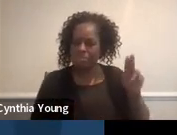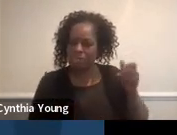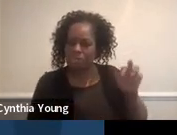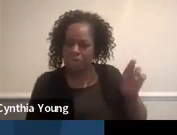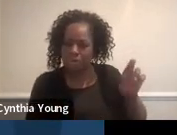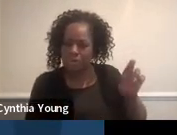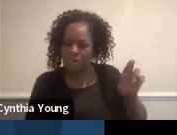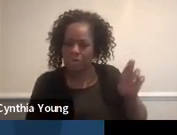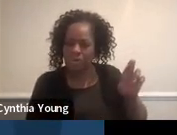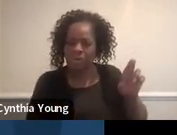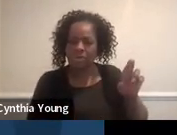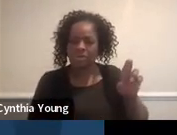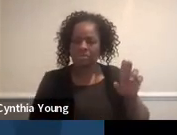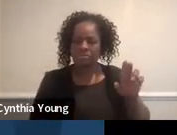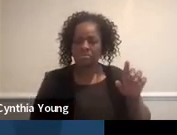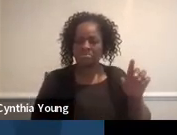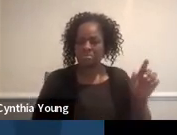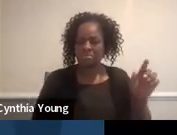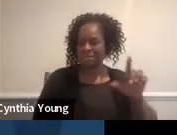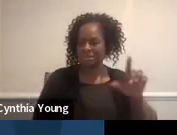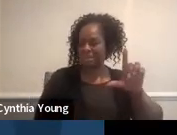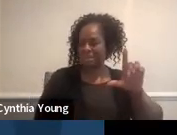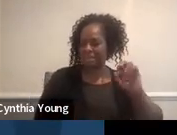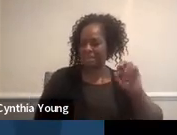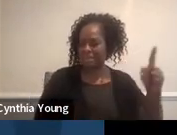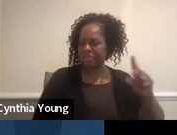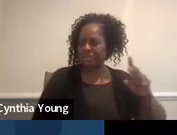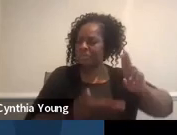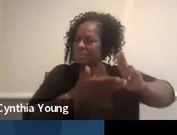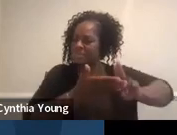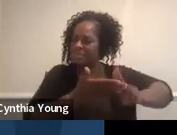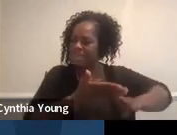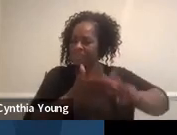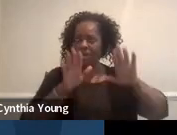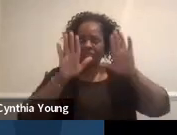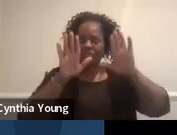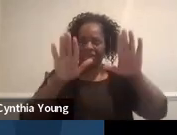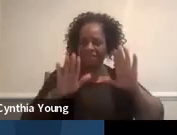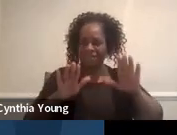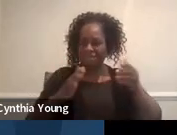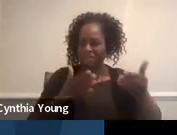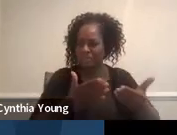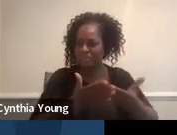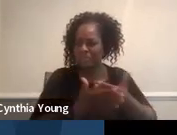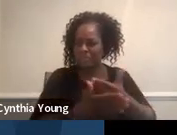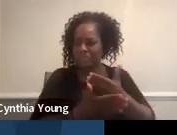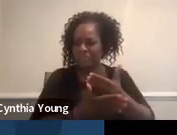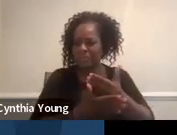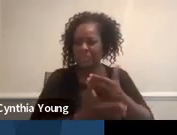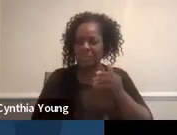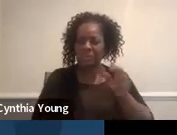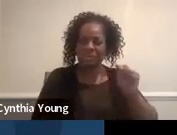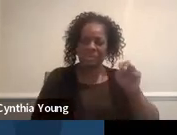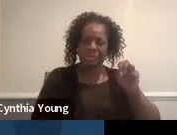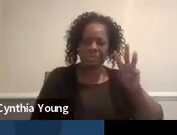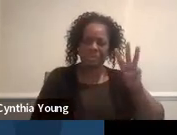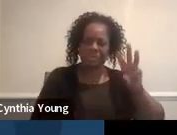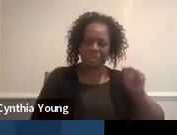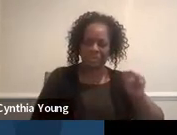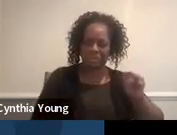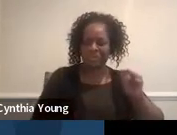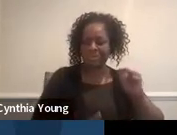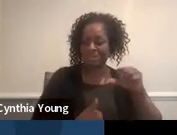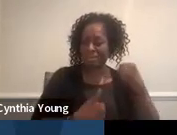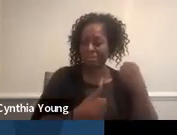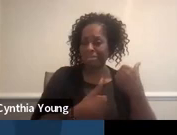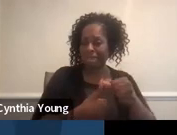and a link to sign up for our fantastic new newsletter that is going to